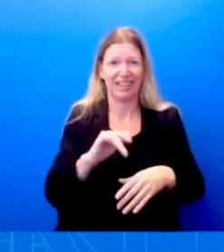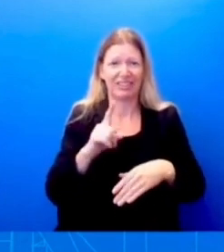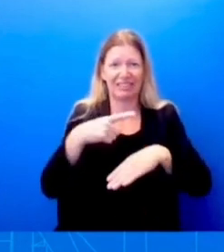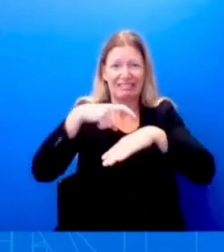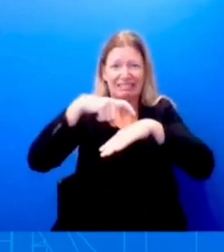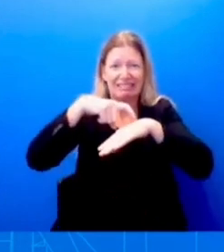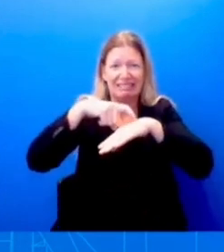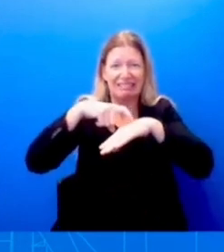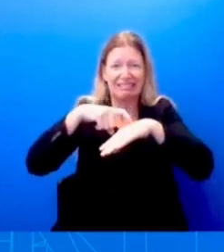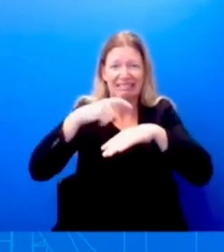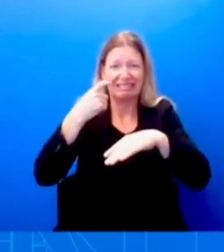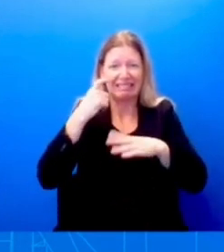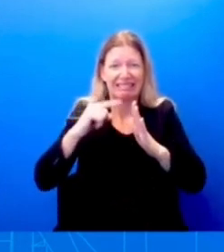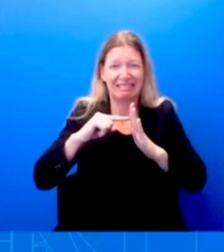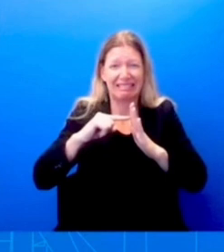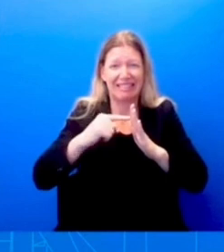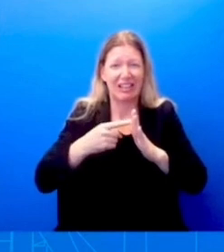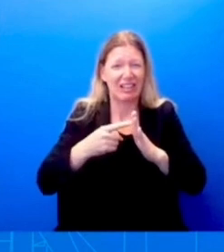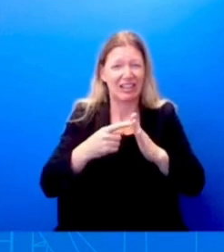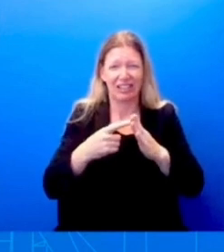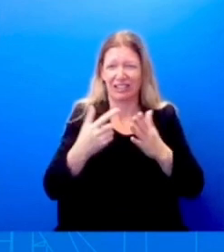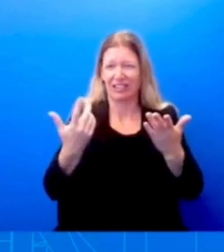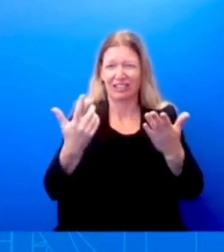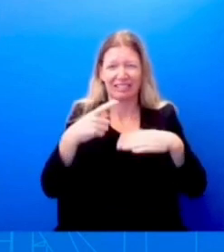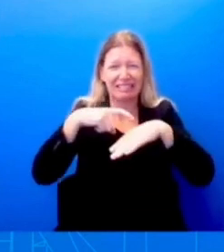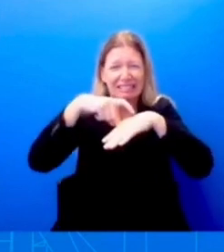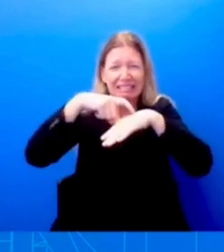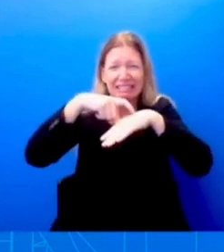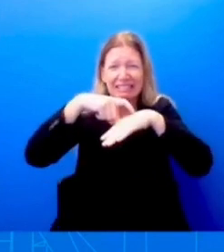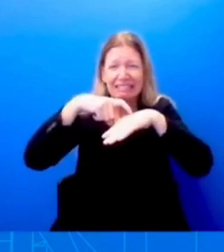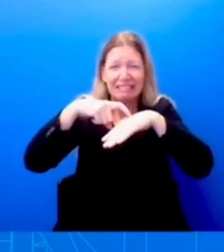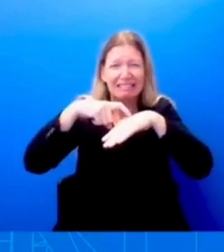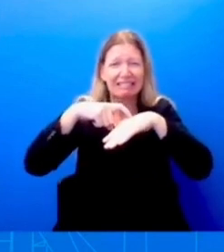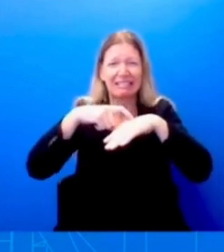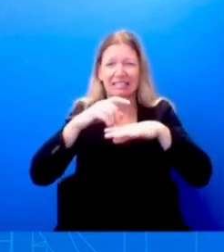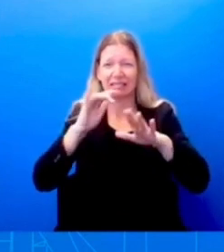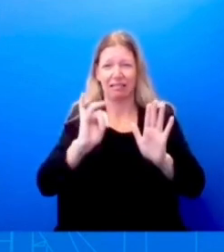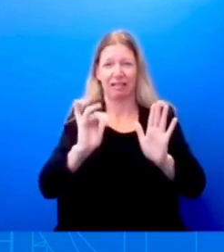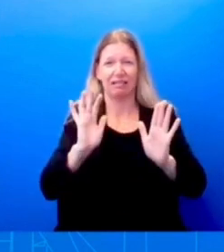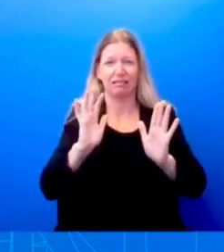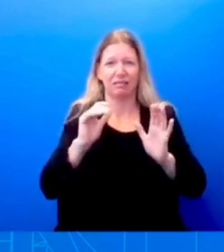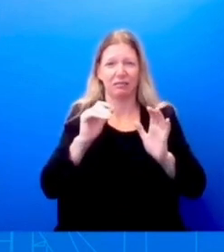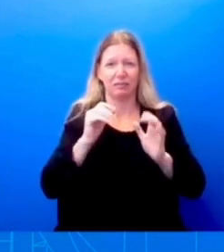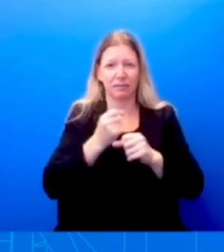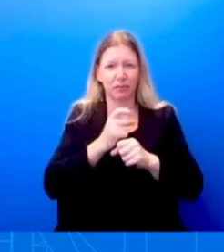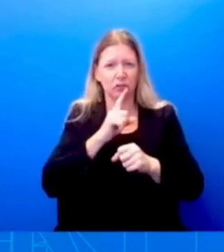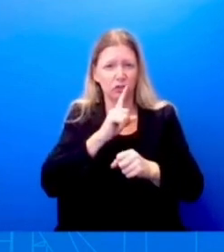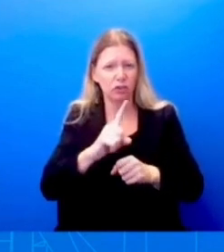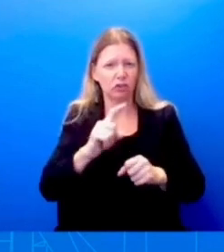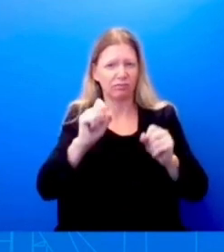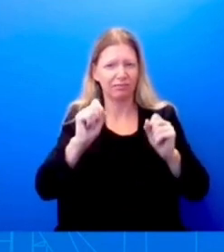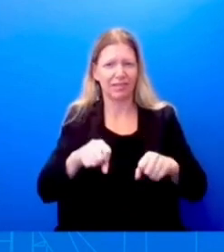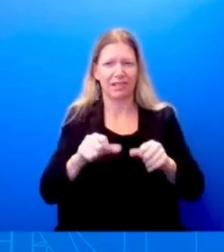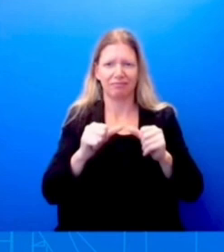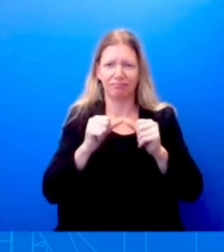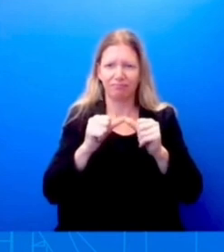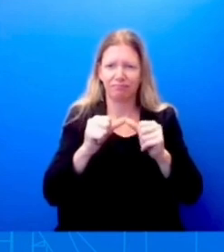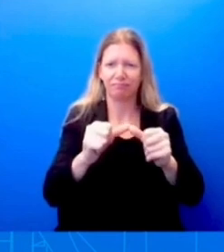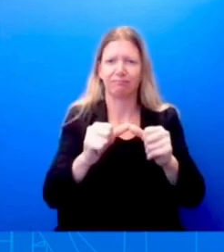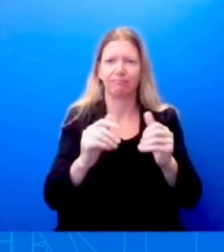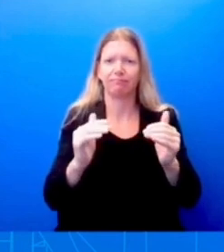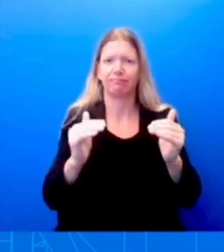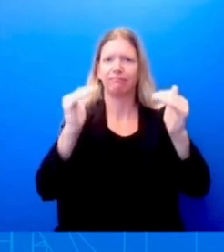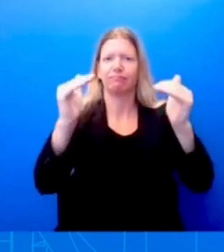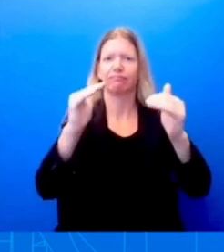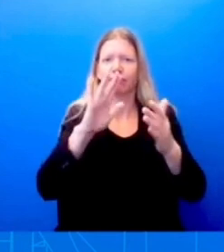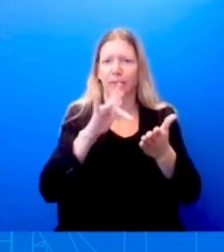this is part of trying to make sure that we do build a middle class, uh, that we build an economy from the bottom up middle out. Uh, that